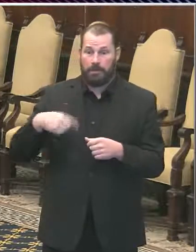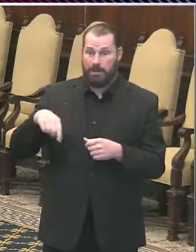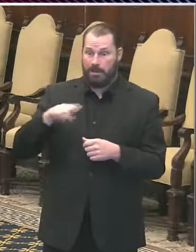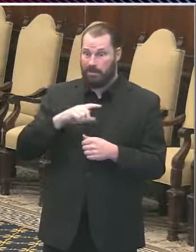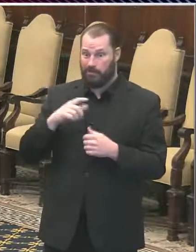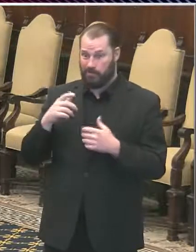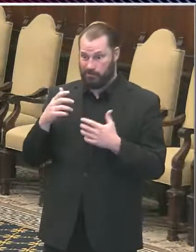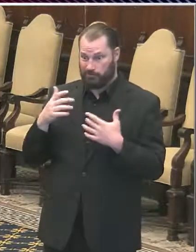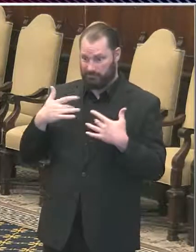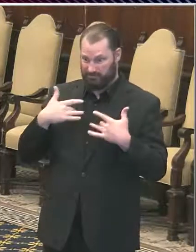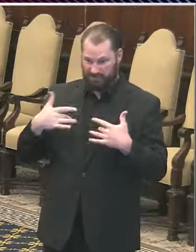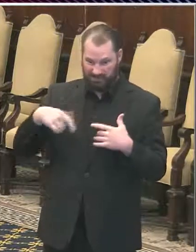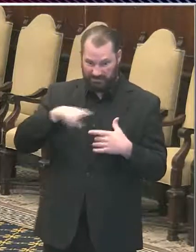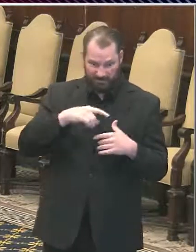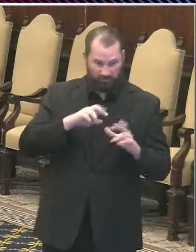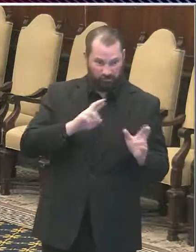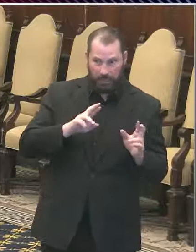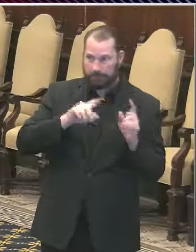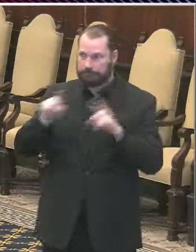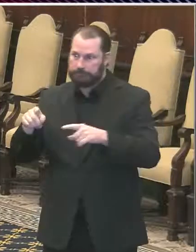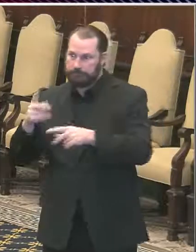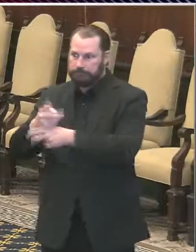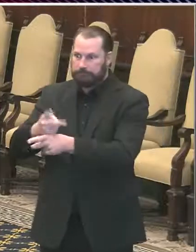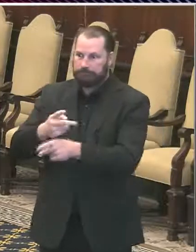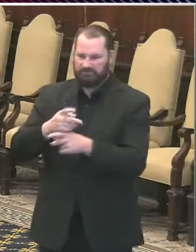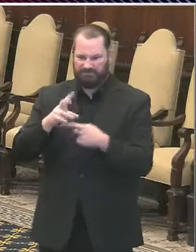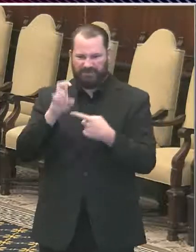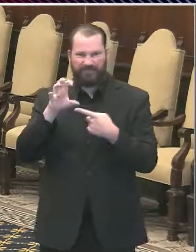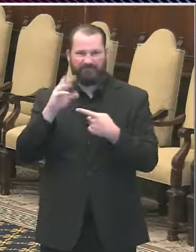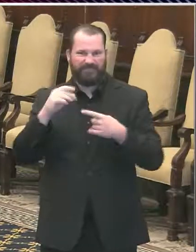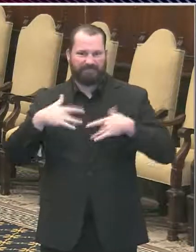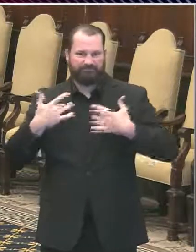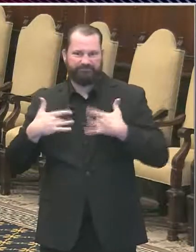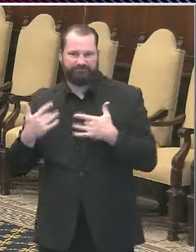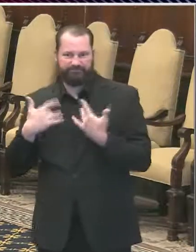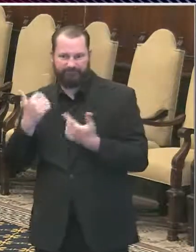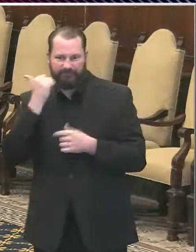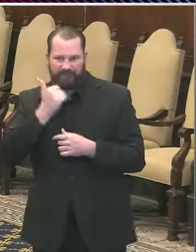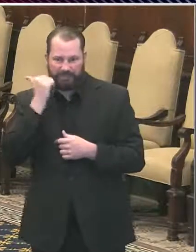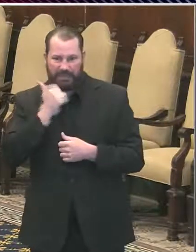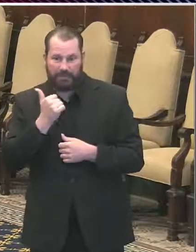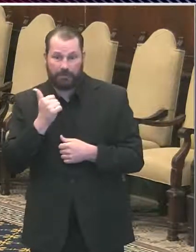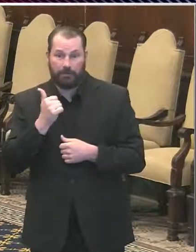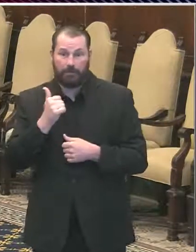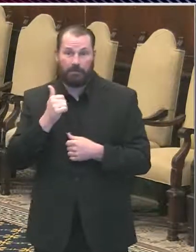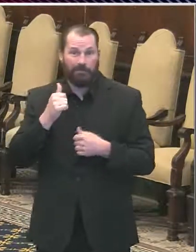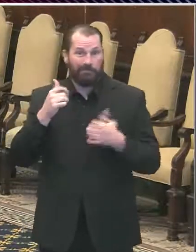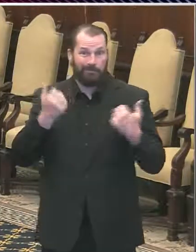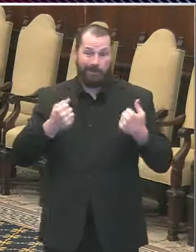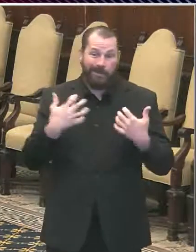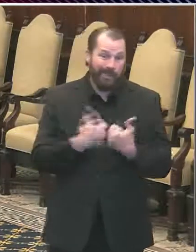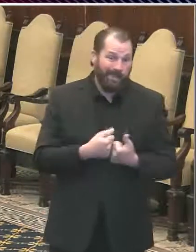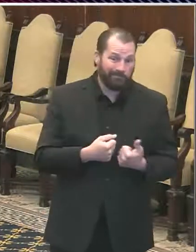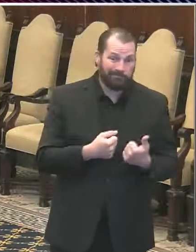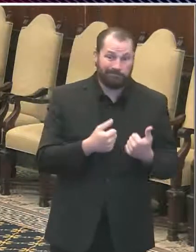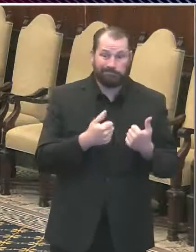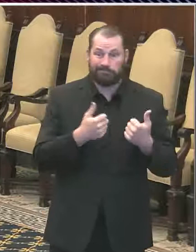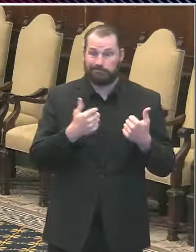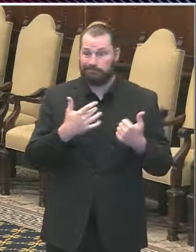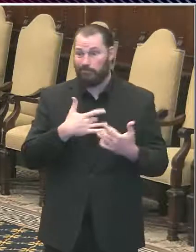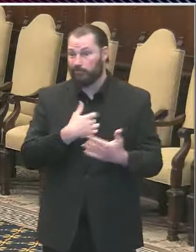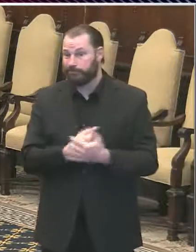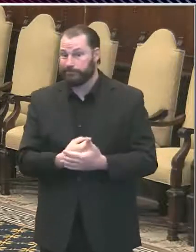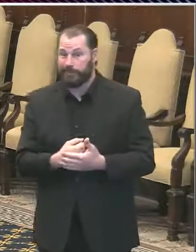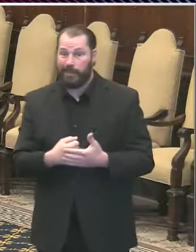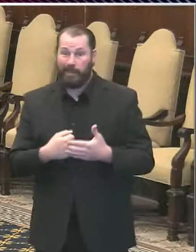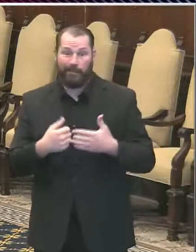each day, from car accidents and cardiac arrests, to shootings, strokes, and yes, also the suspected COVID-19 cases.